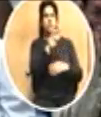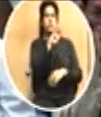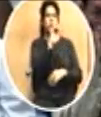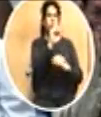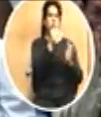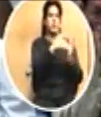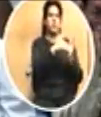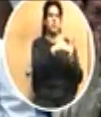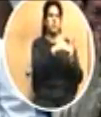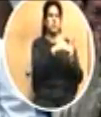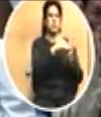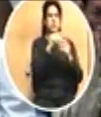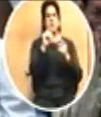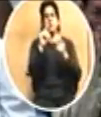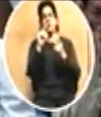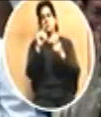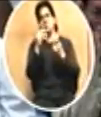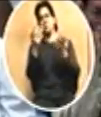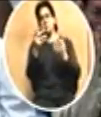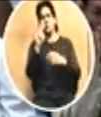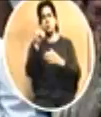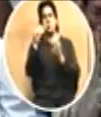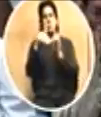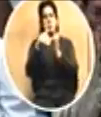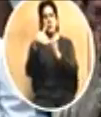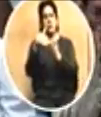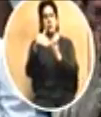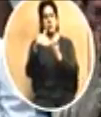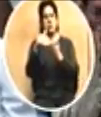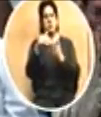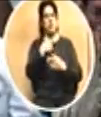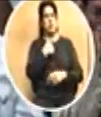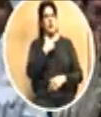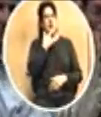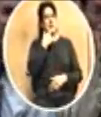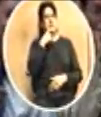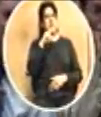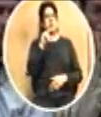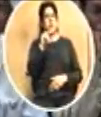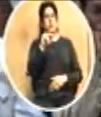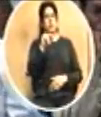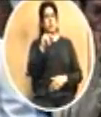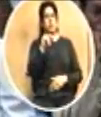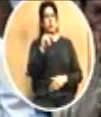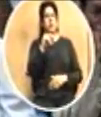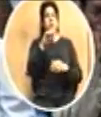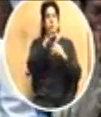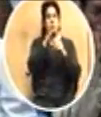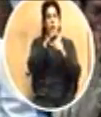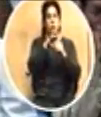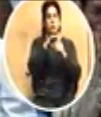to $2 million. I say no, sir. It is priceless,